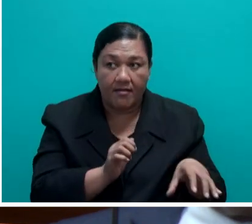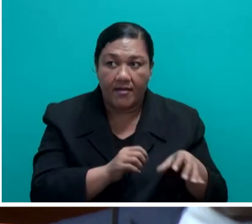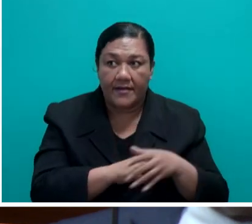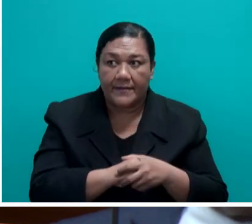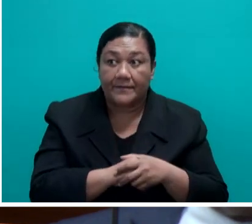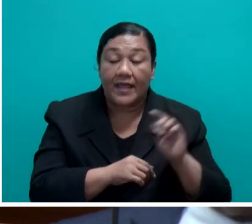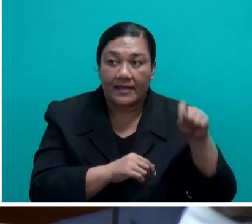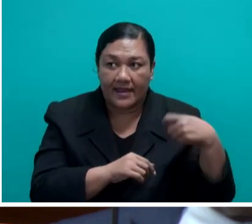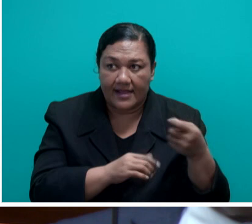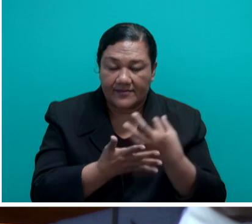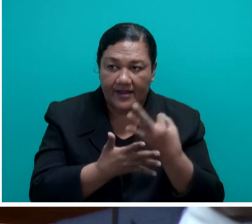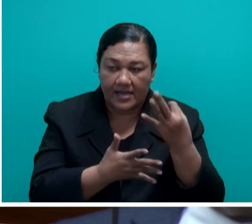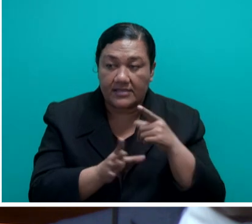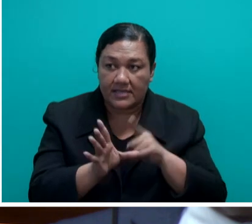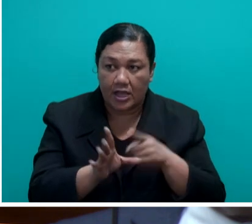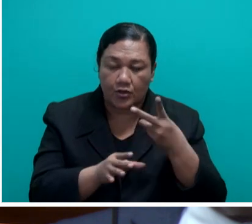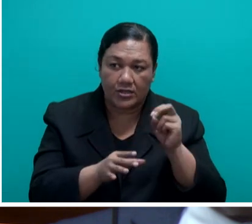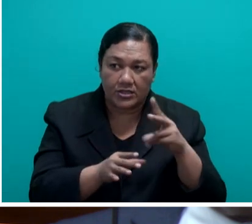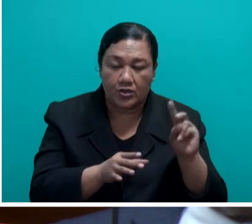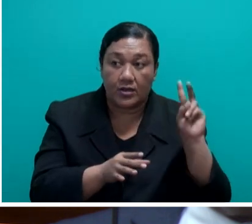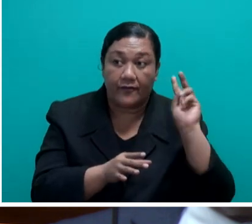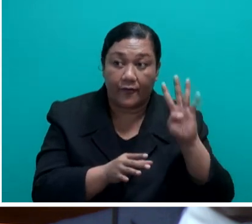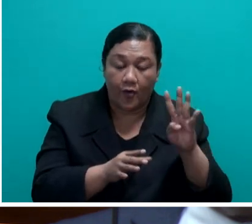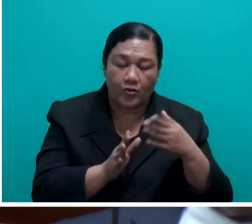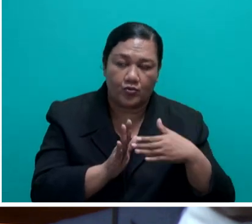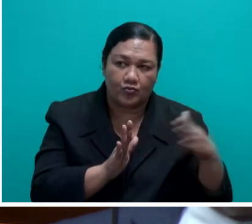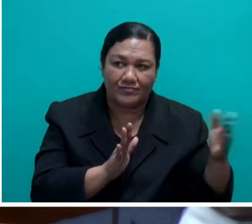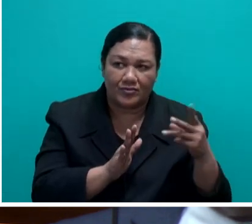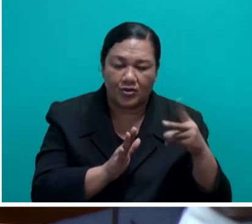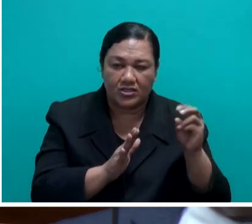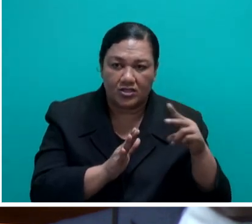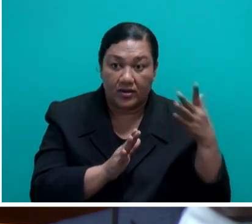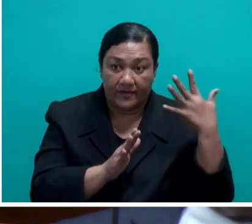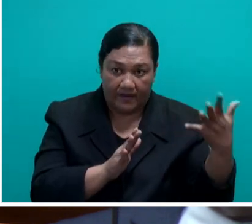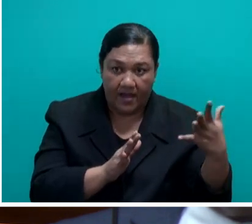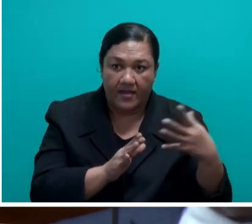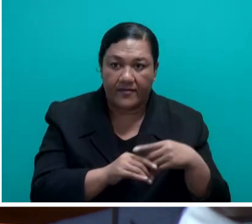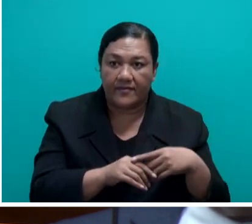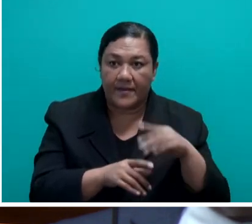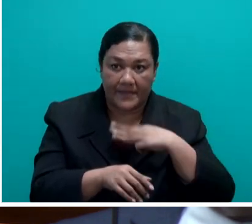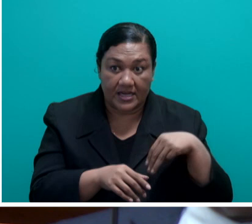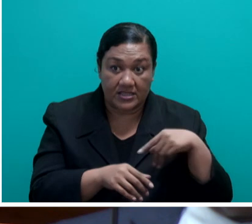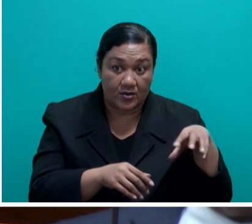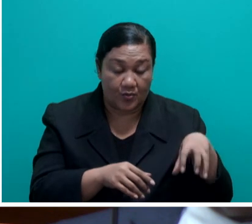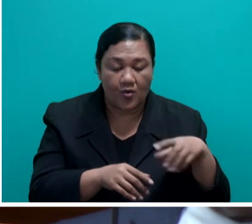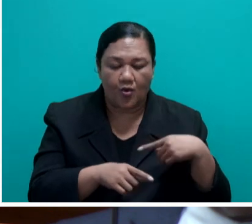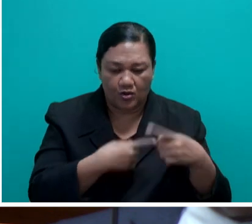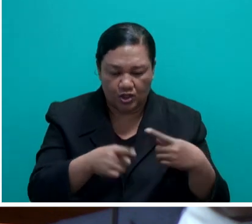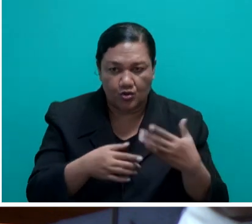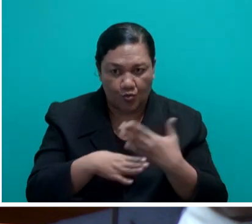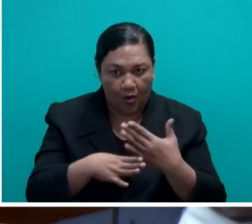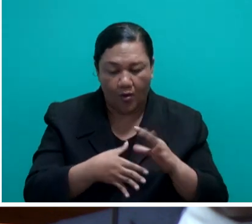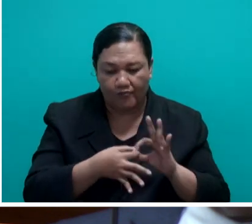next financial year, 2024-2025. The Ministry will continue to engage with the community and Fiji Roads Authority